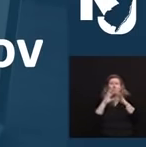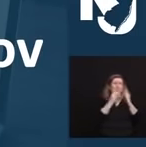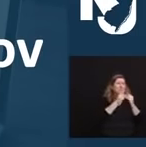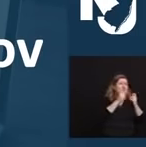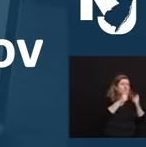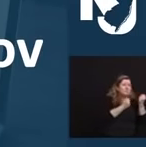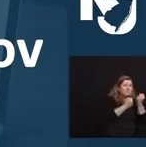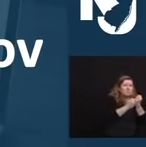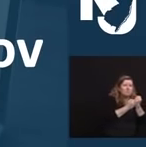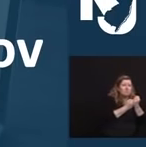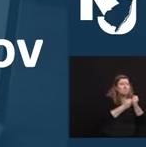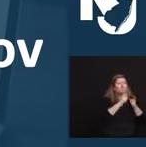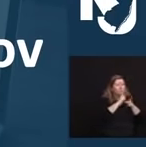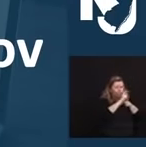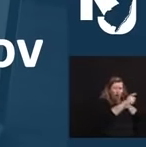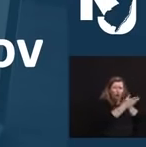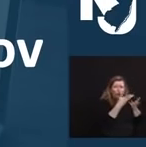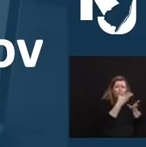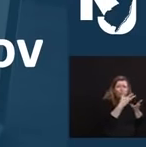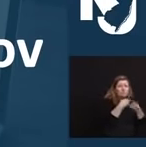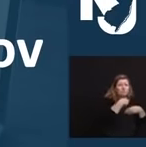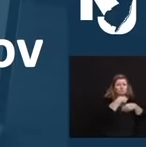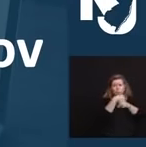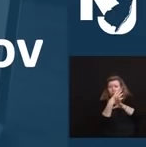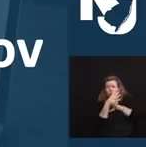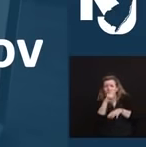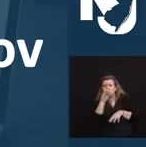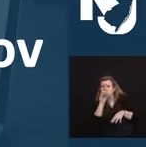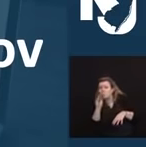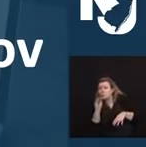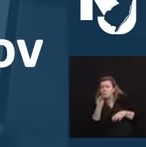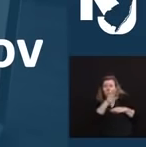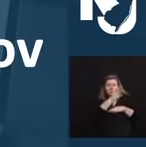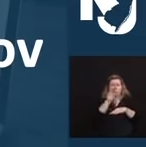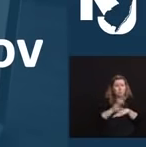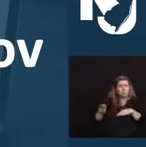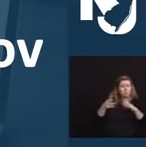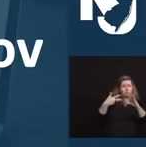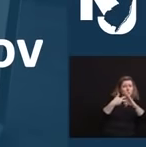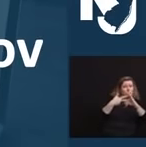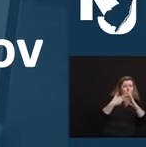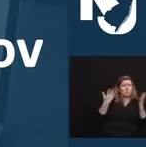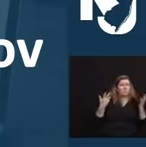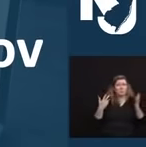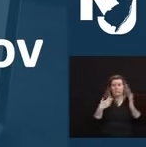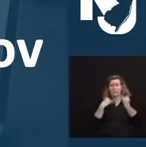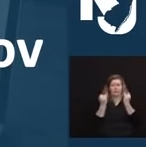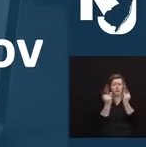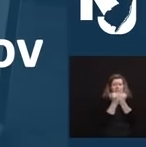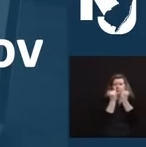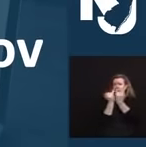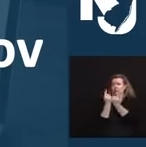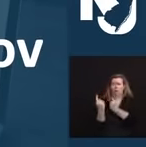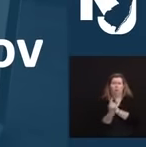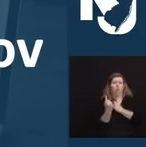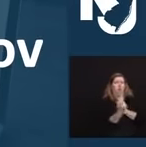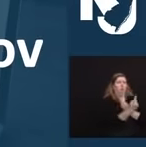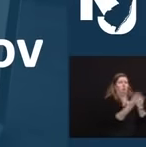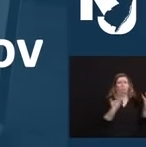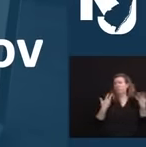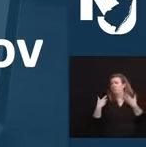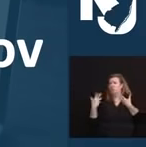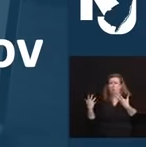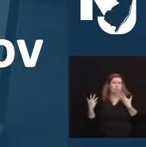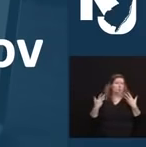have been left alone by this awful pandemic who are isolated for whatever reason. They could use a pat on the back. We could all use